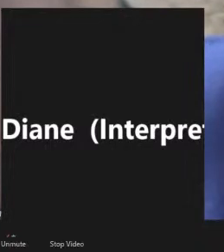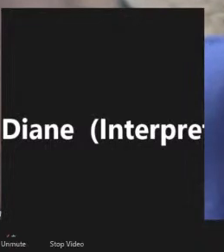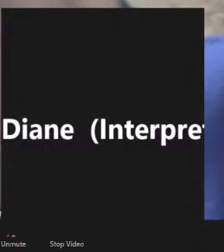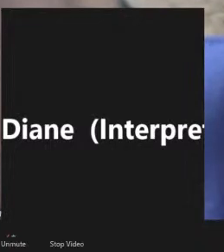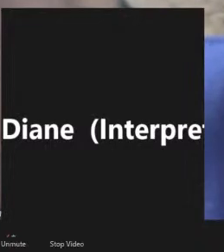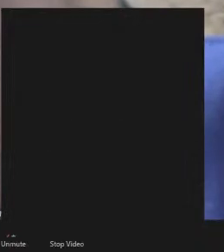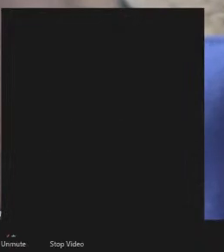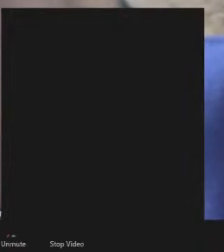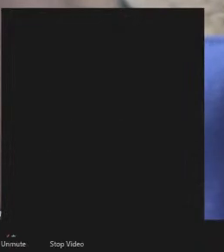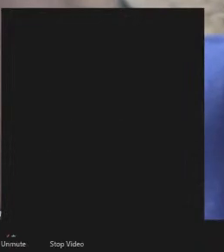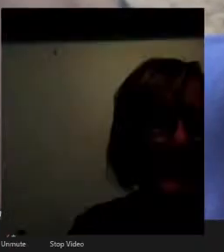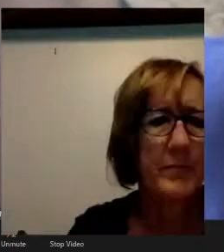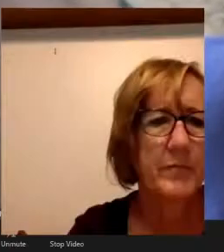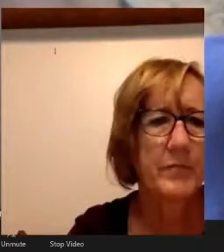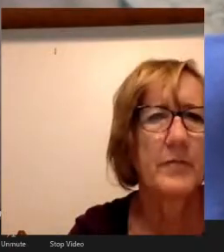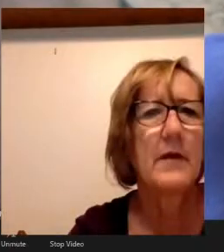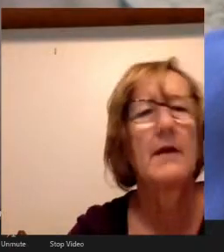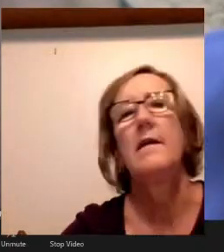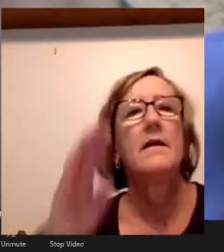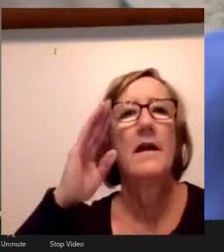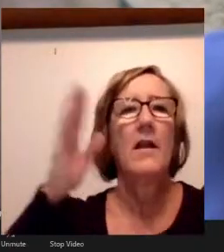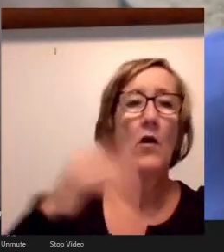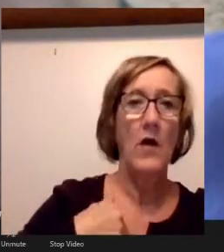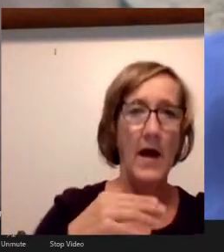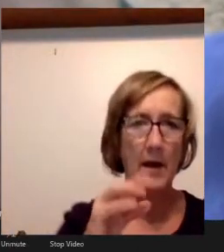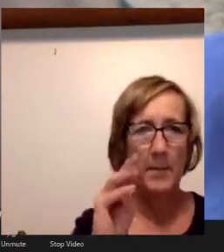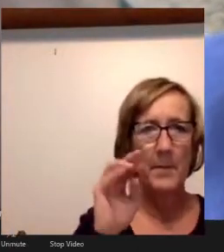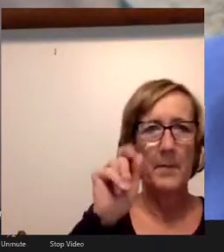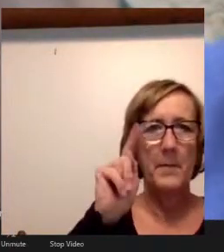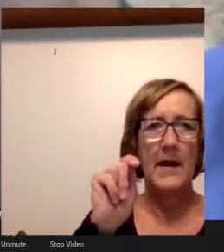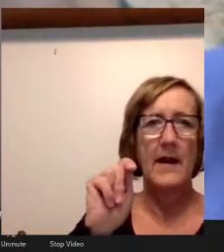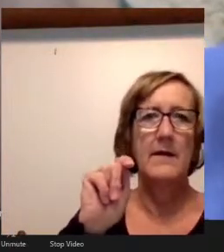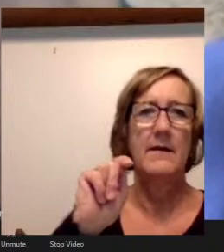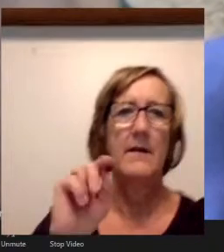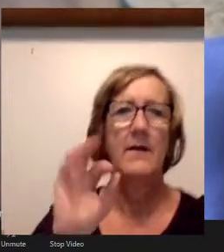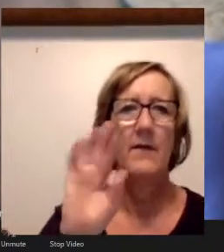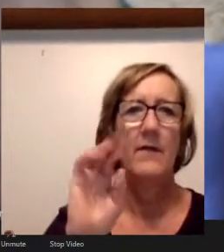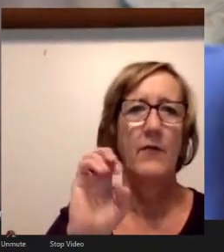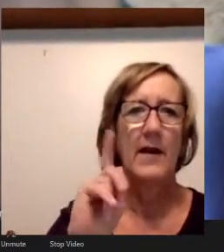I'm Matt Franklin. I'll be serving as your co-moderator for this afternoon's event.